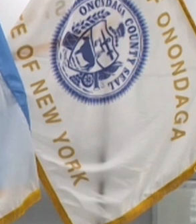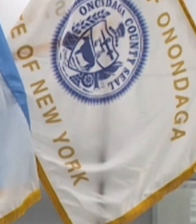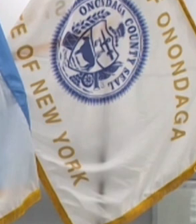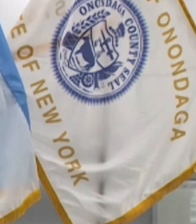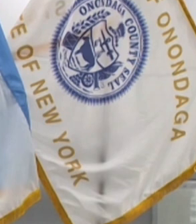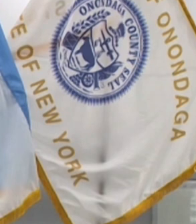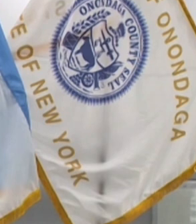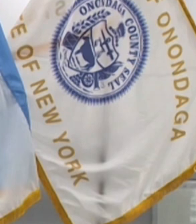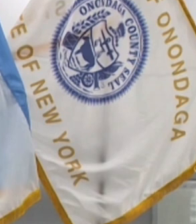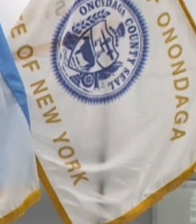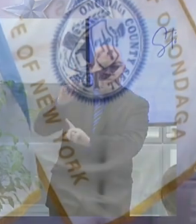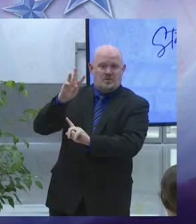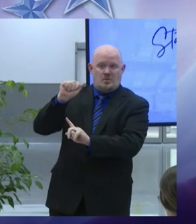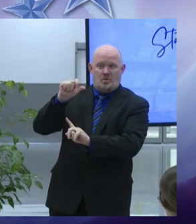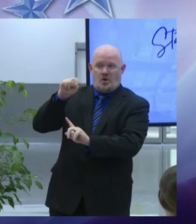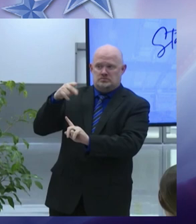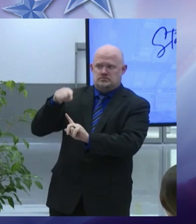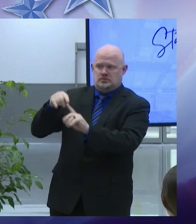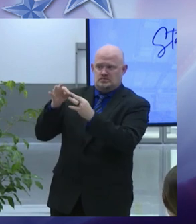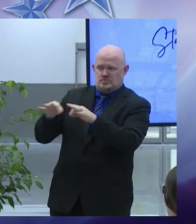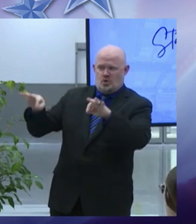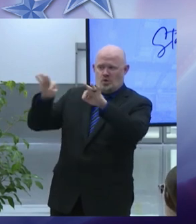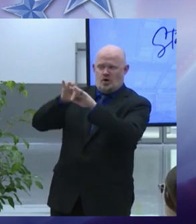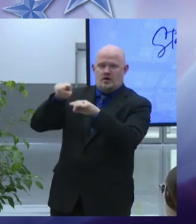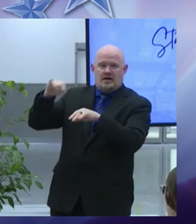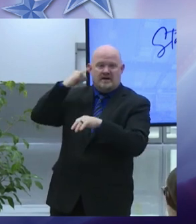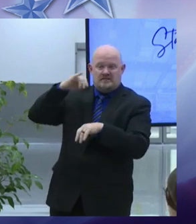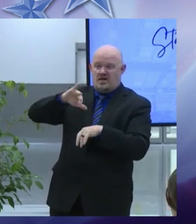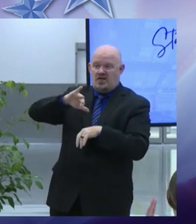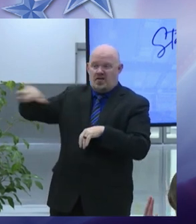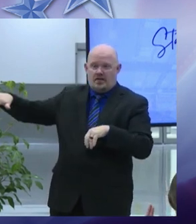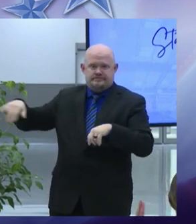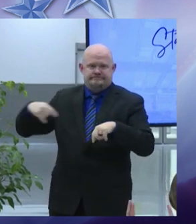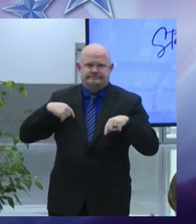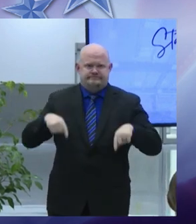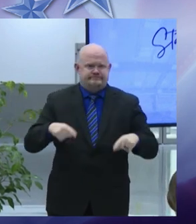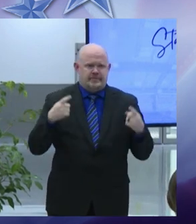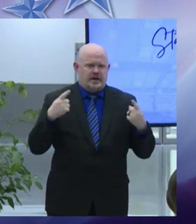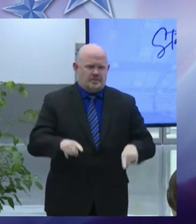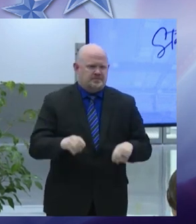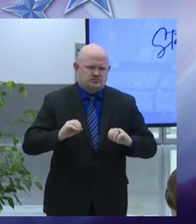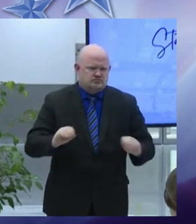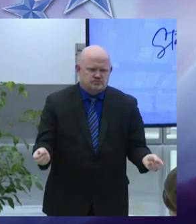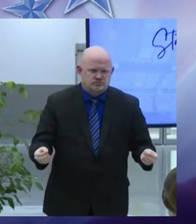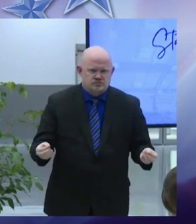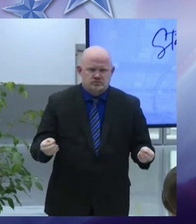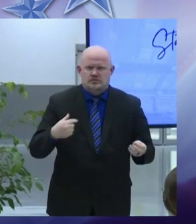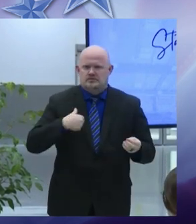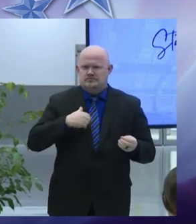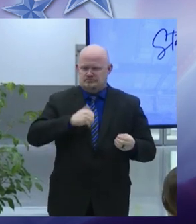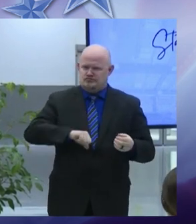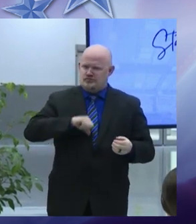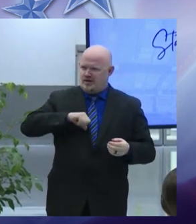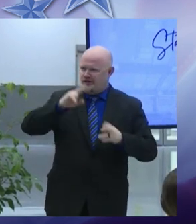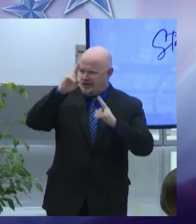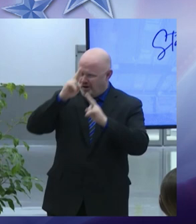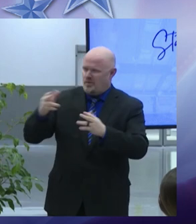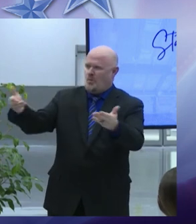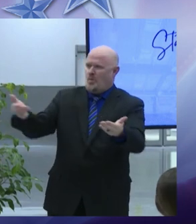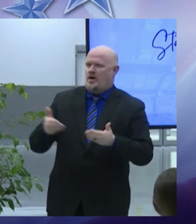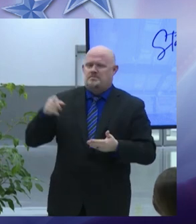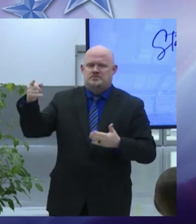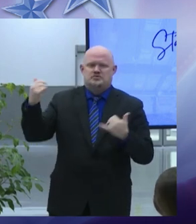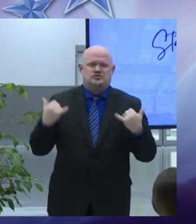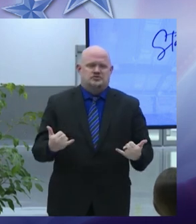I am especially proud and honored that he is hosting this here this evening. So ladies and gentlemen, please